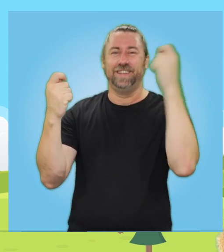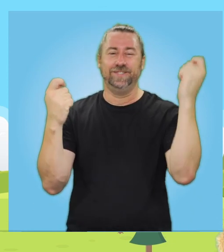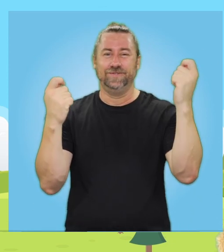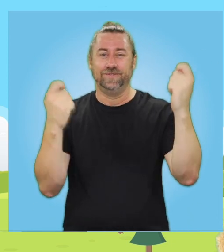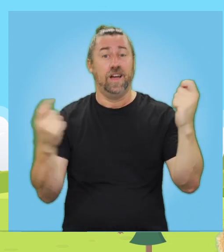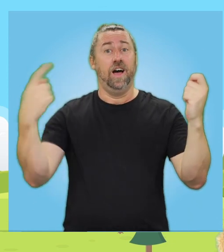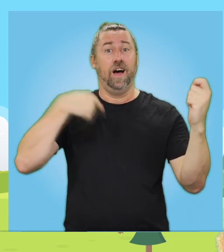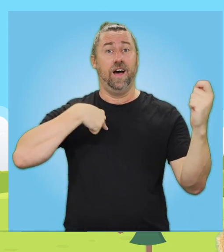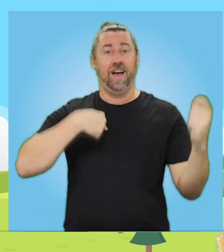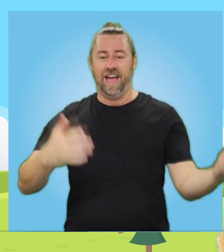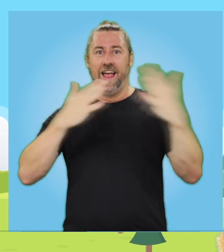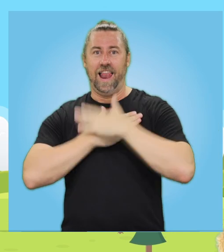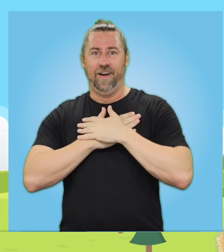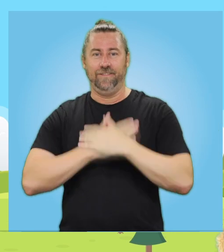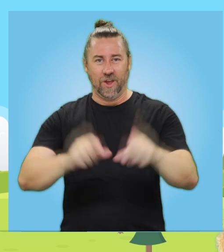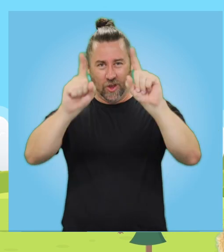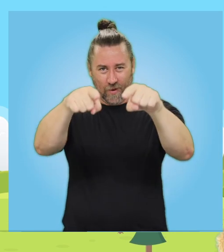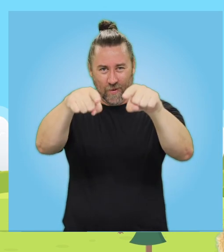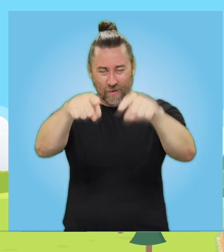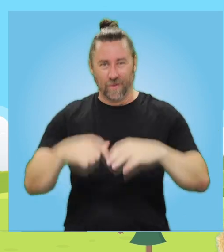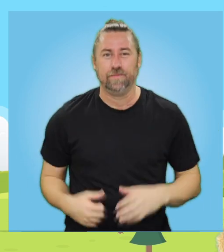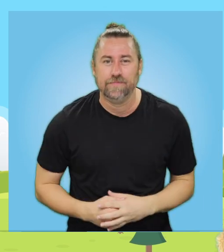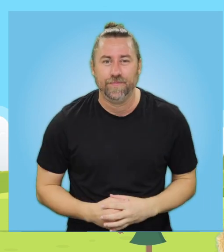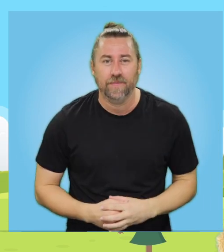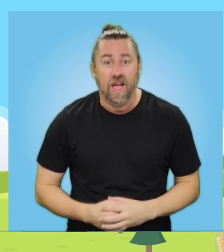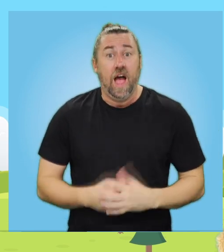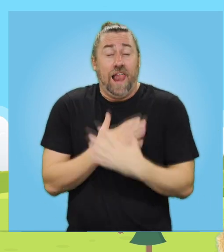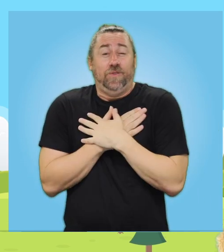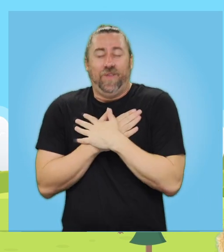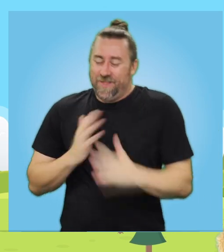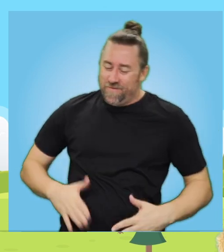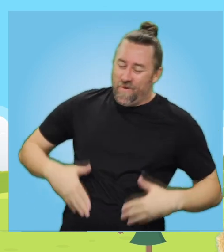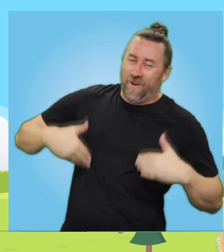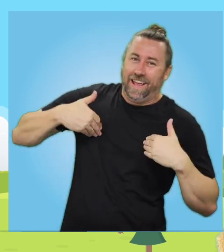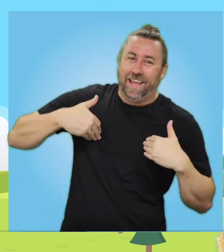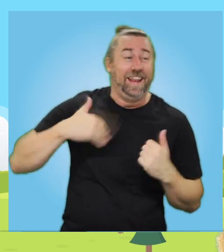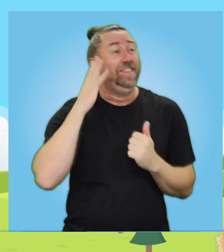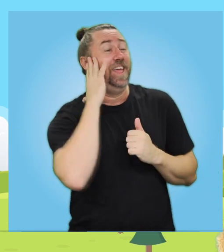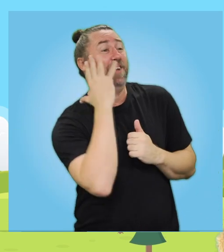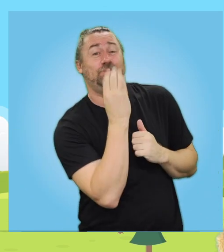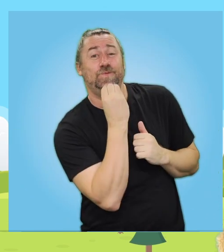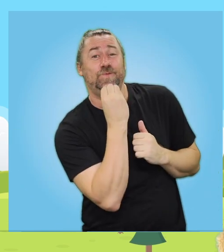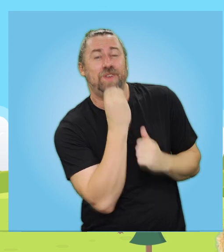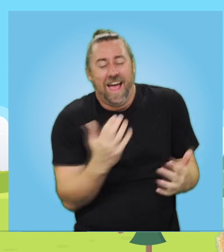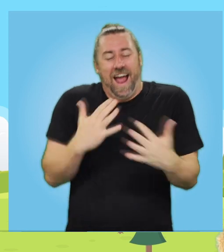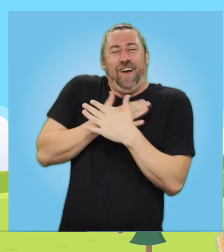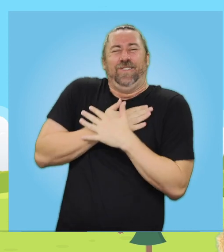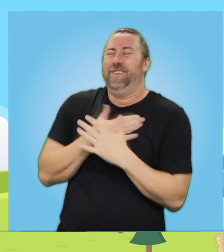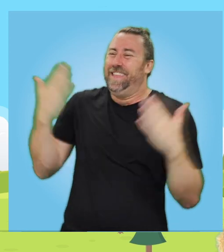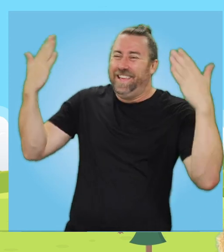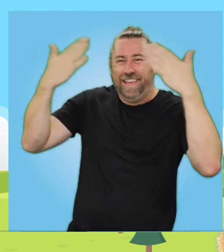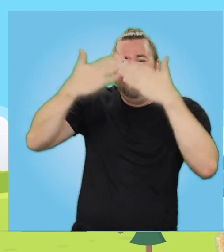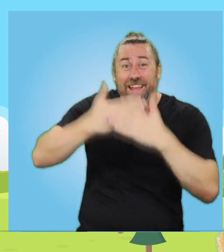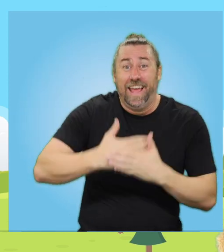Skinnamarinky Doo, I Love You. I love you in the morning and in the afternoon. I